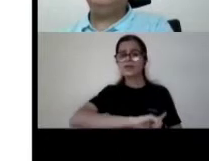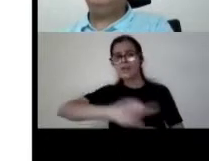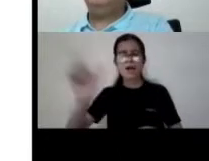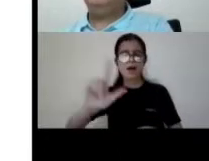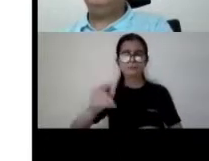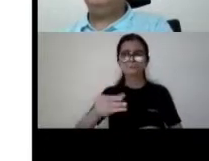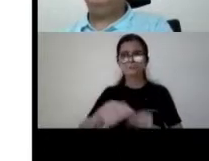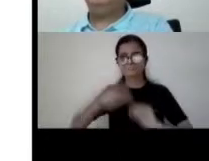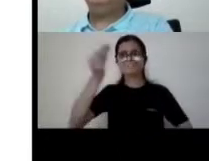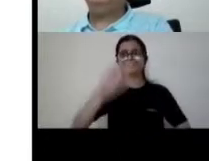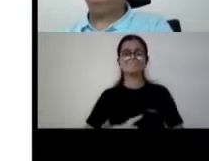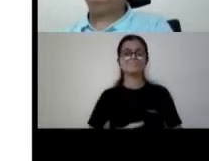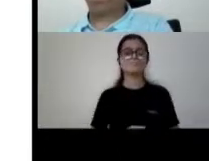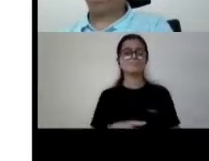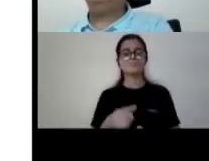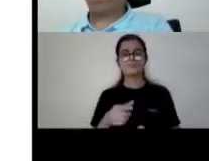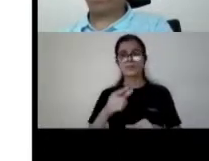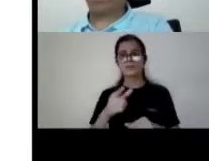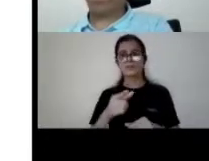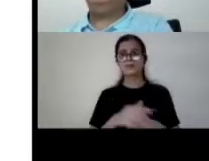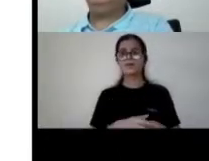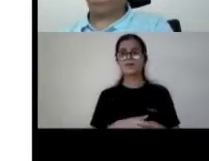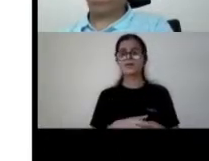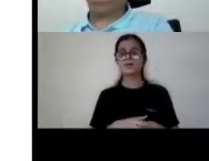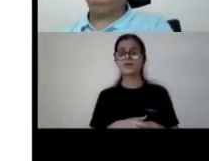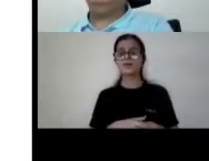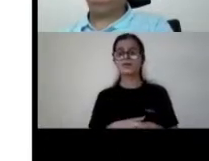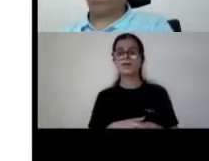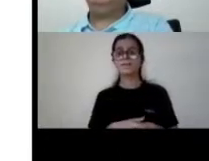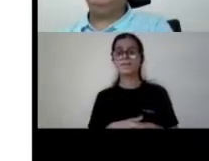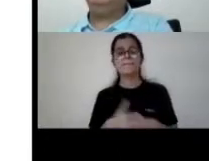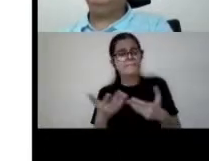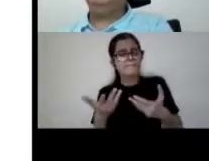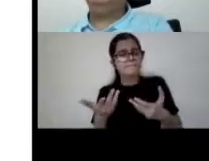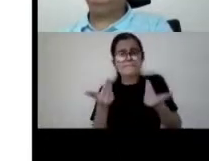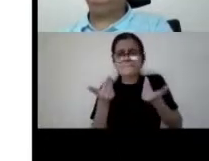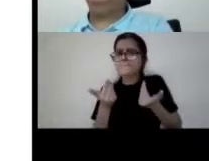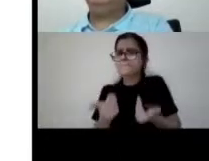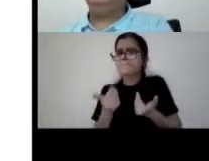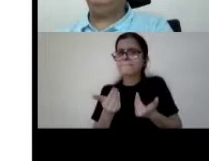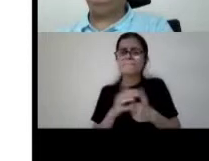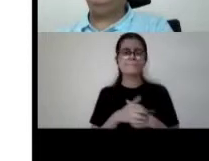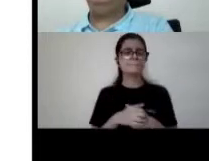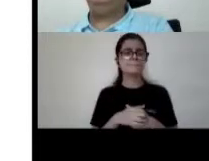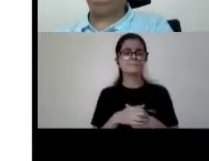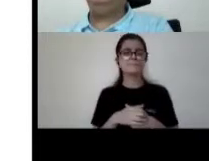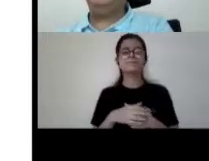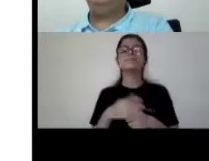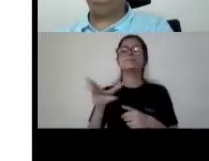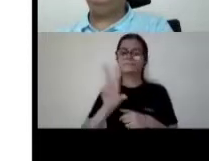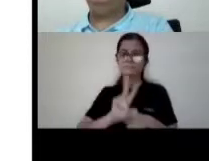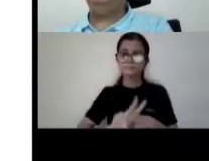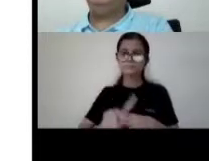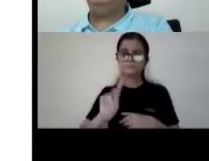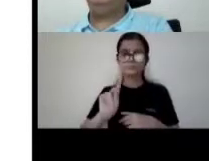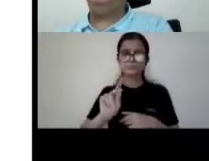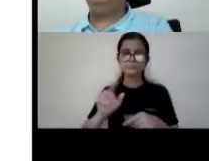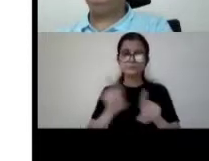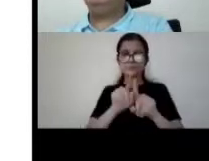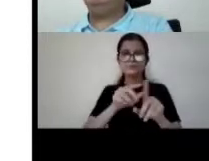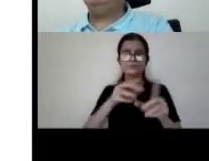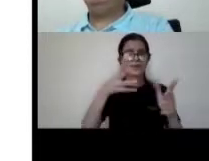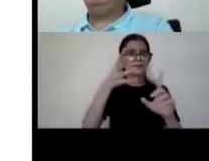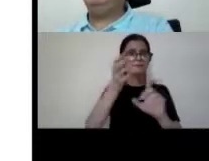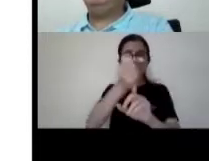but then what is uh so now earlier again i mean that the outreach is now